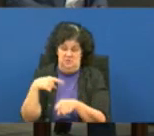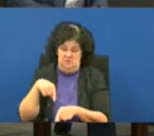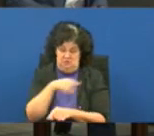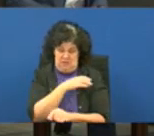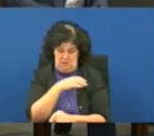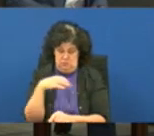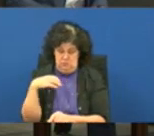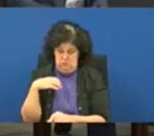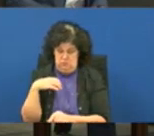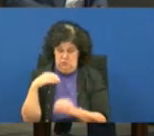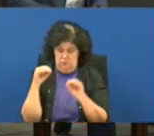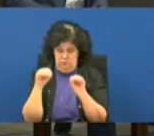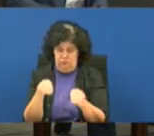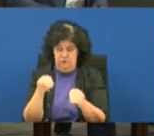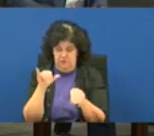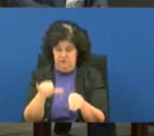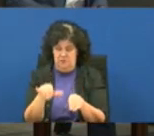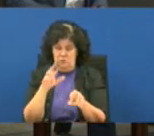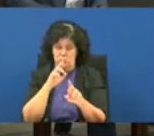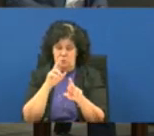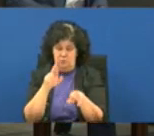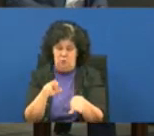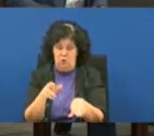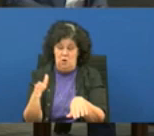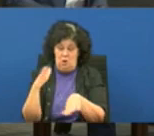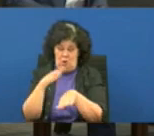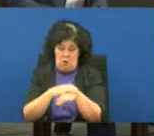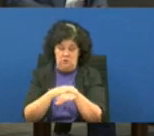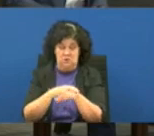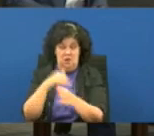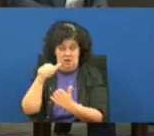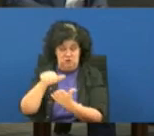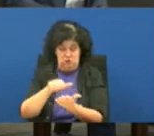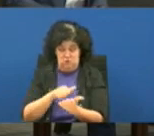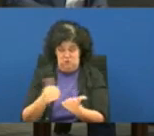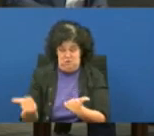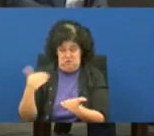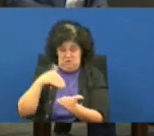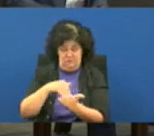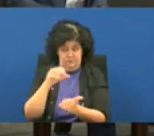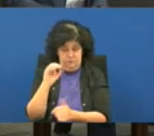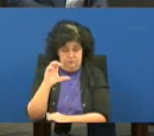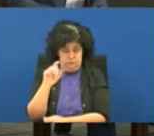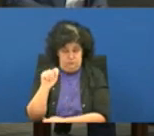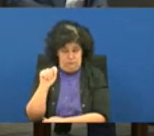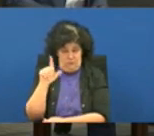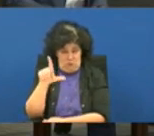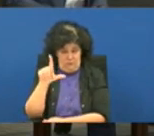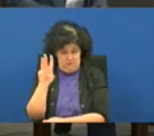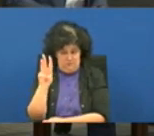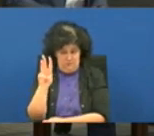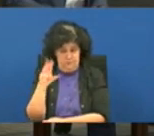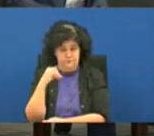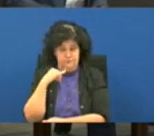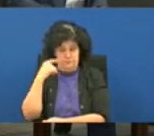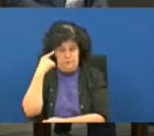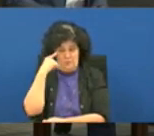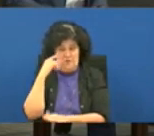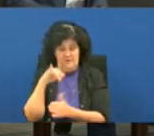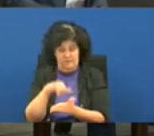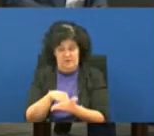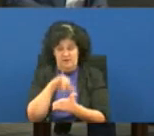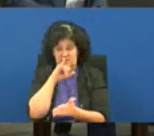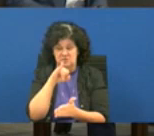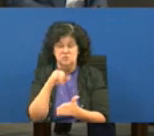report back on the agenda in a month october 26th i think this is an opportunity